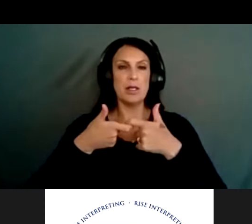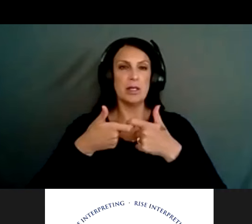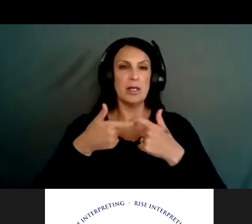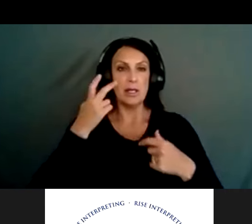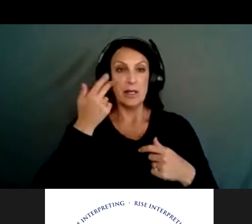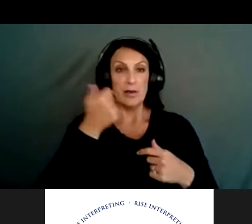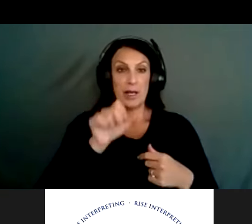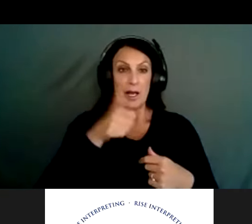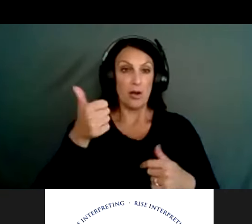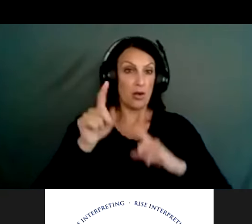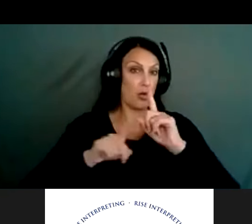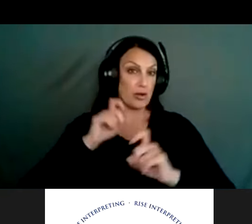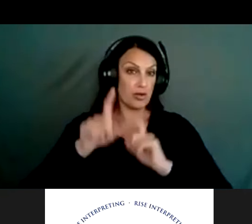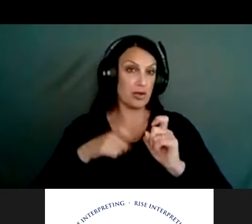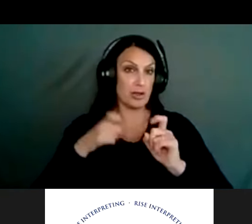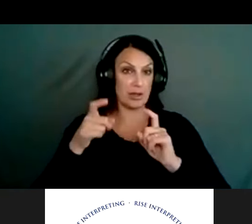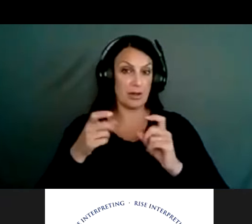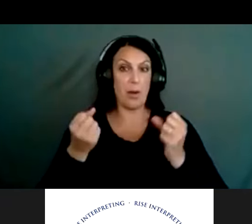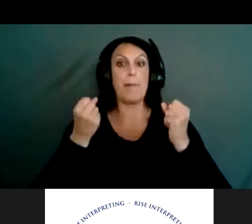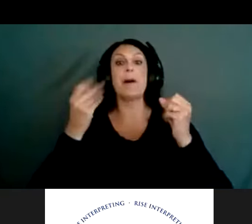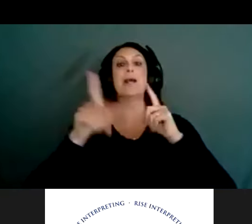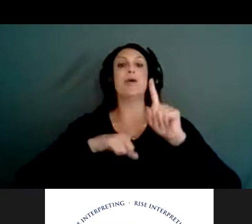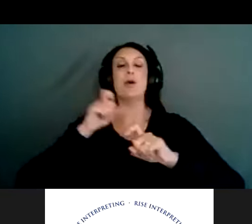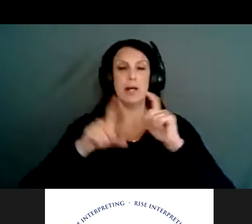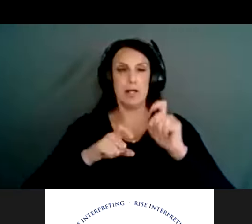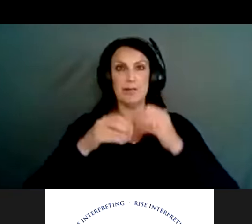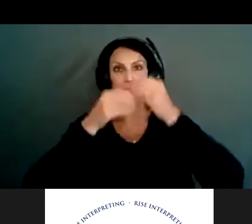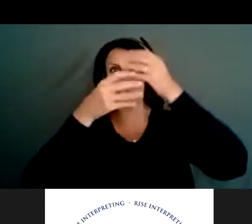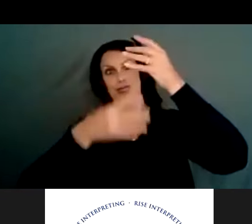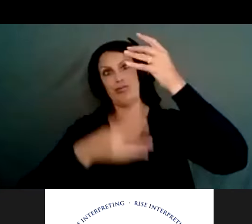if any other questions have, oh, lots of questions are coming in, it looks like.